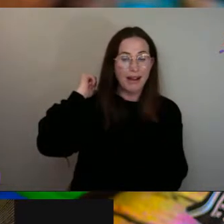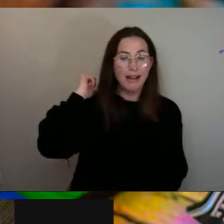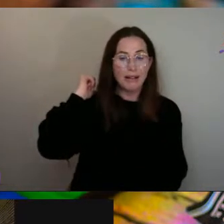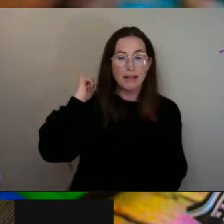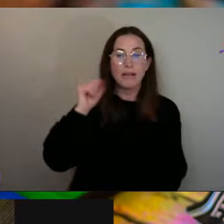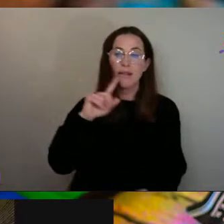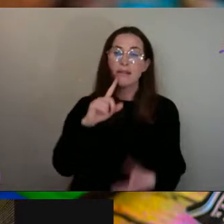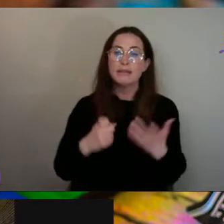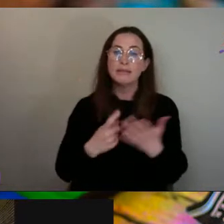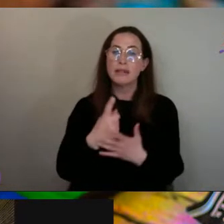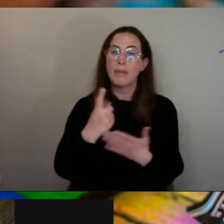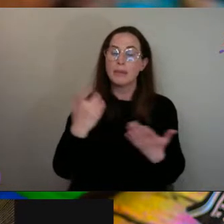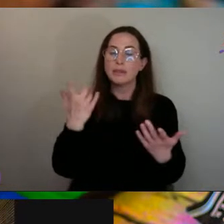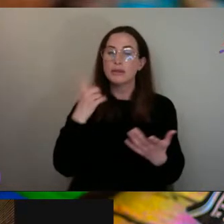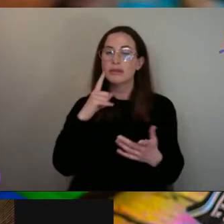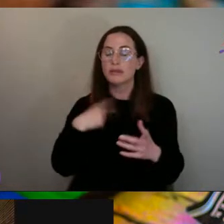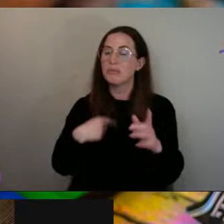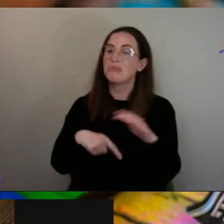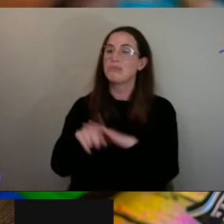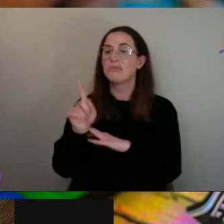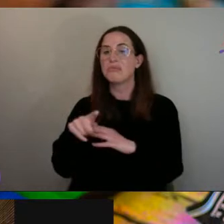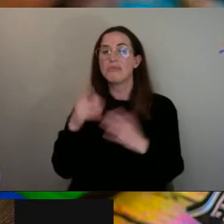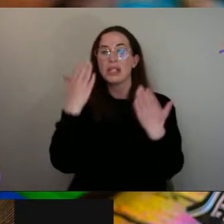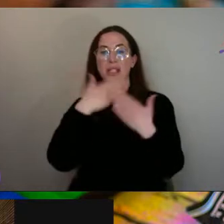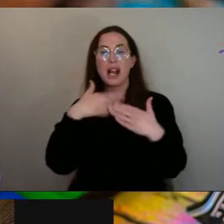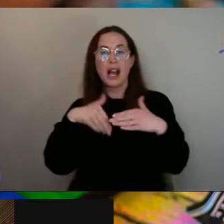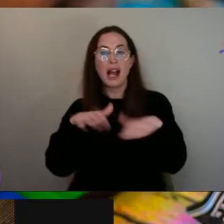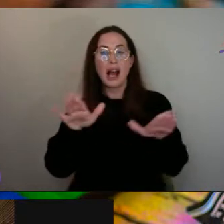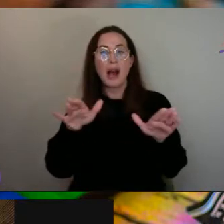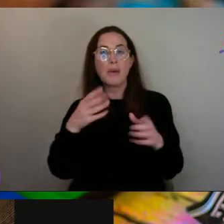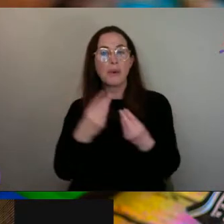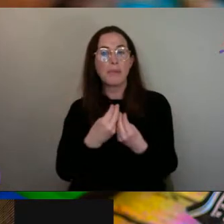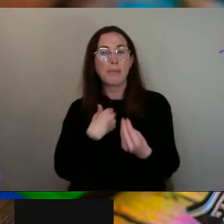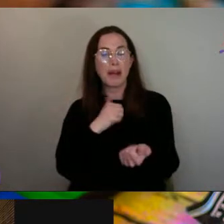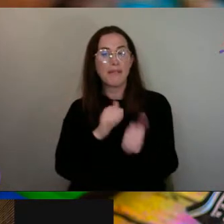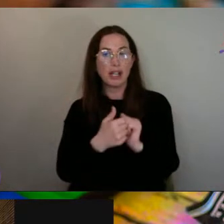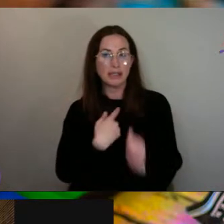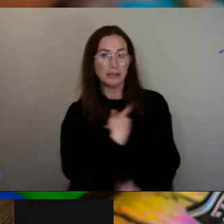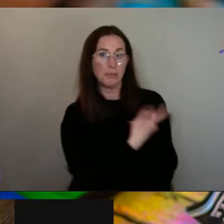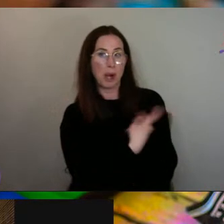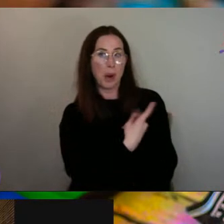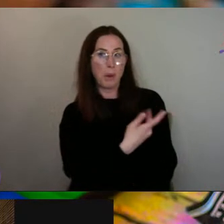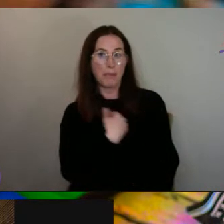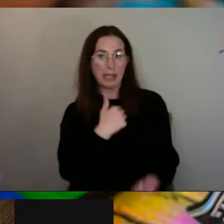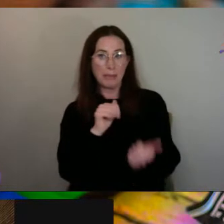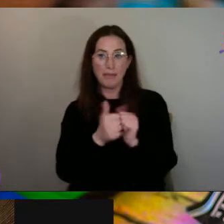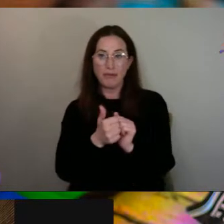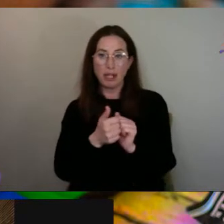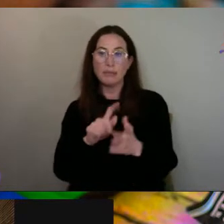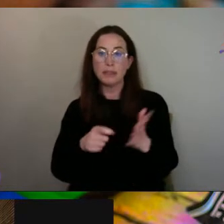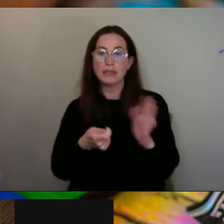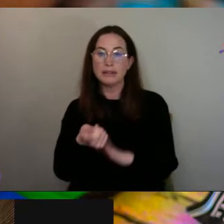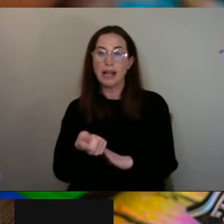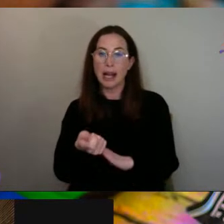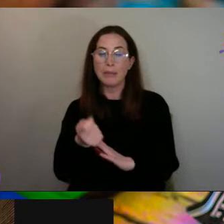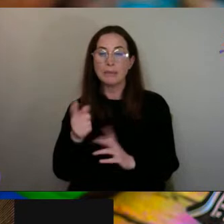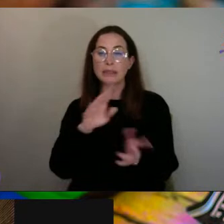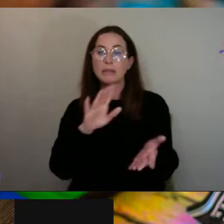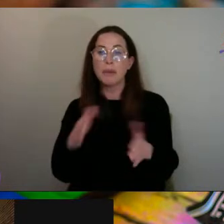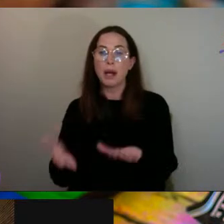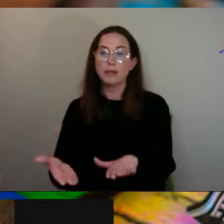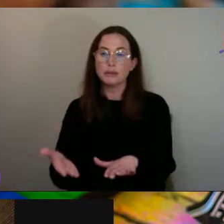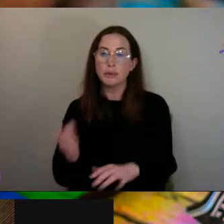This happened on the night out with some friends. And also my friend was stabbed. And he unfortunately didn't make it. And he passed away.